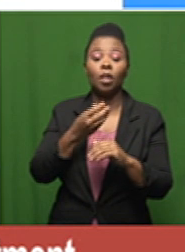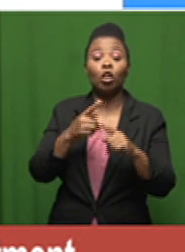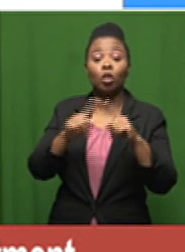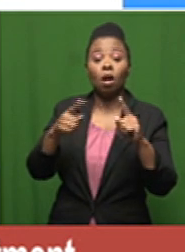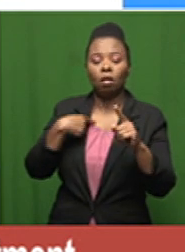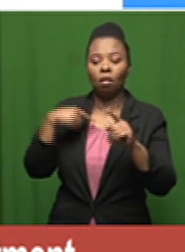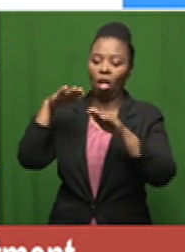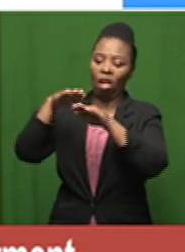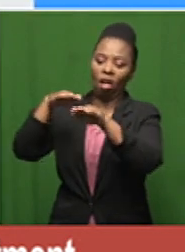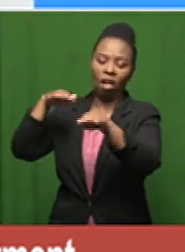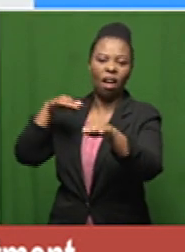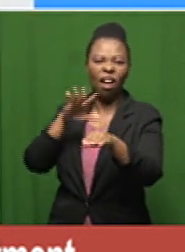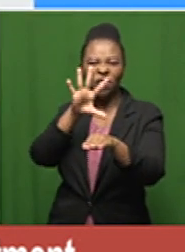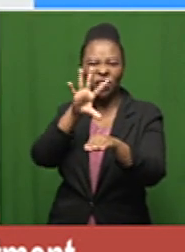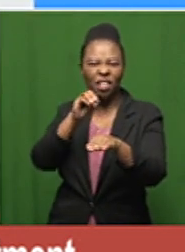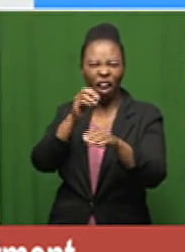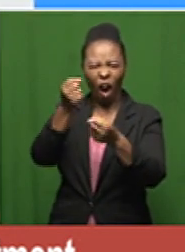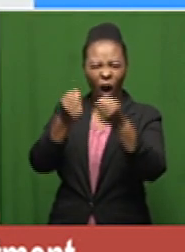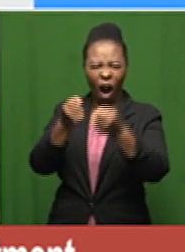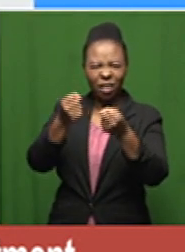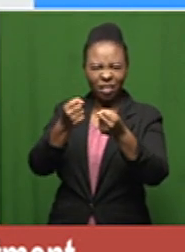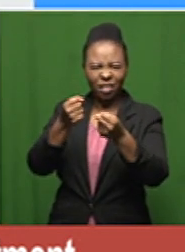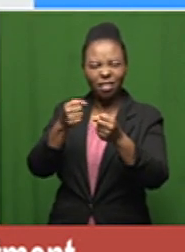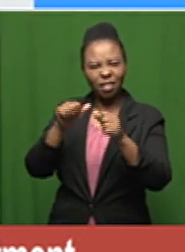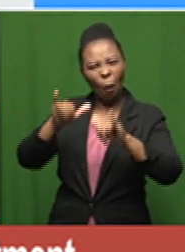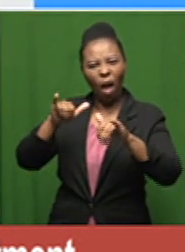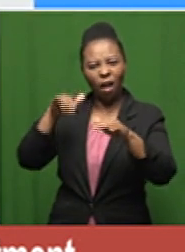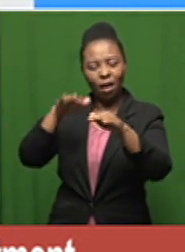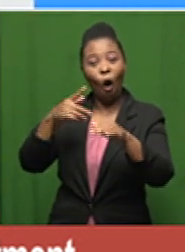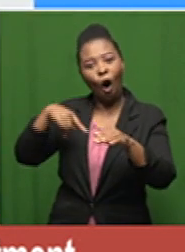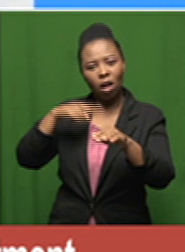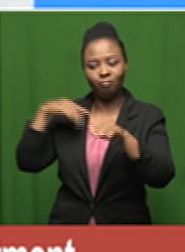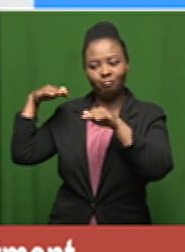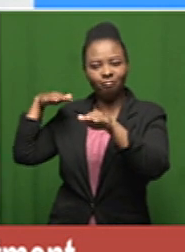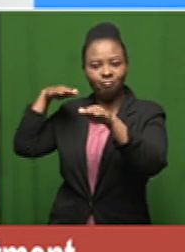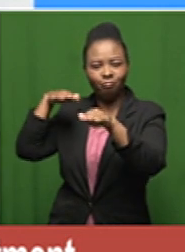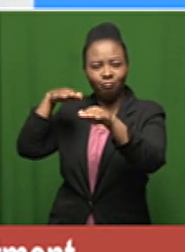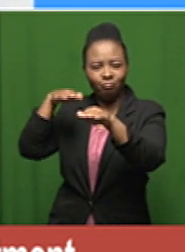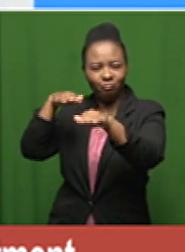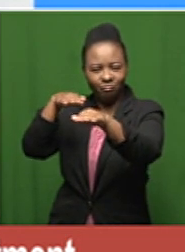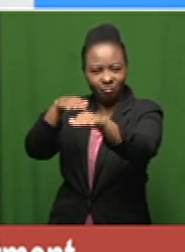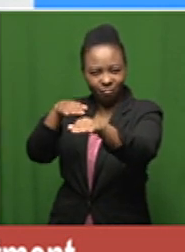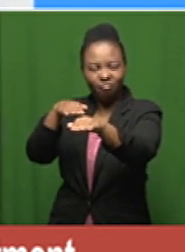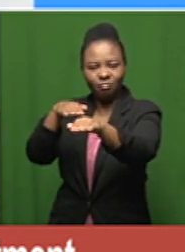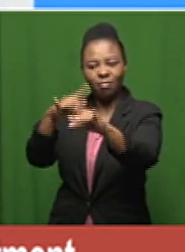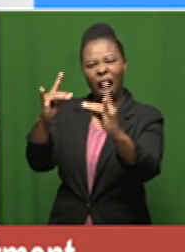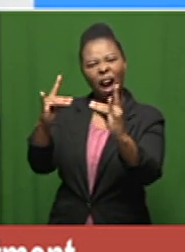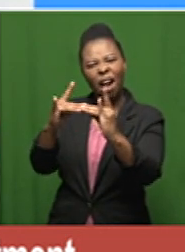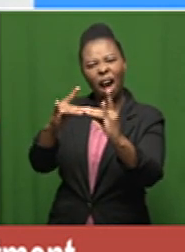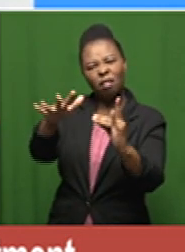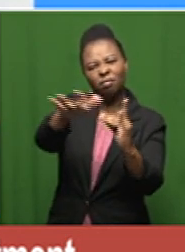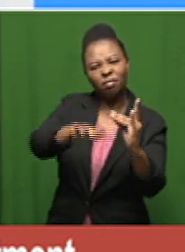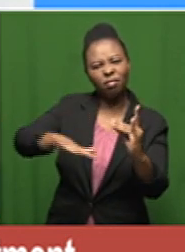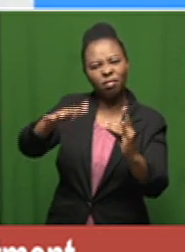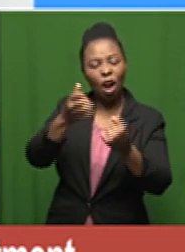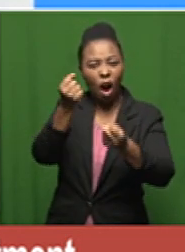cars in the line waiting to go through so we had to follow the line so along the grounds all the cars we